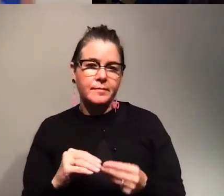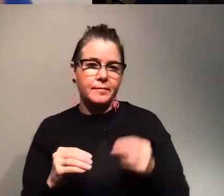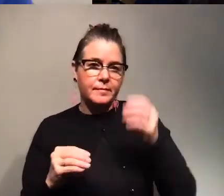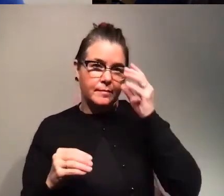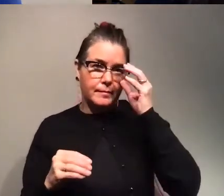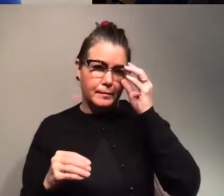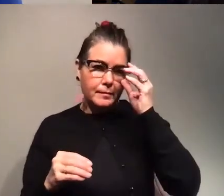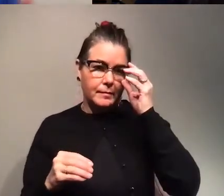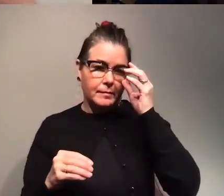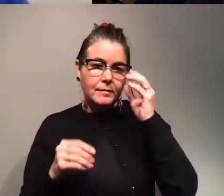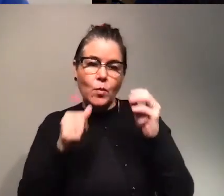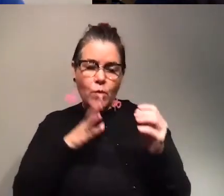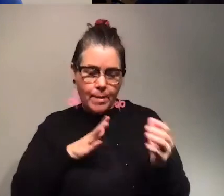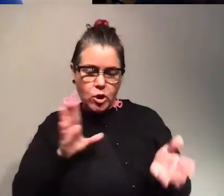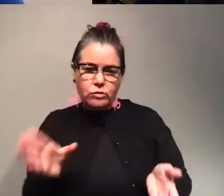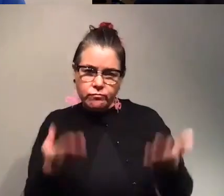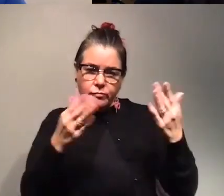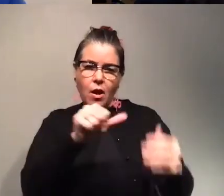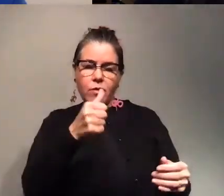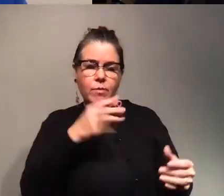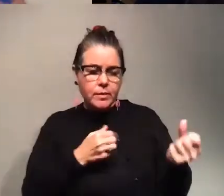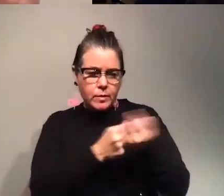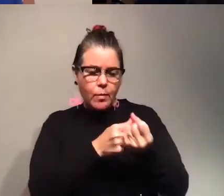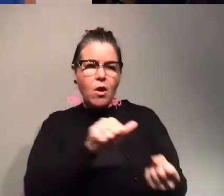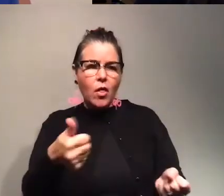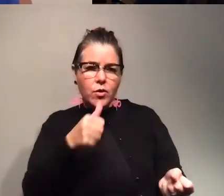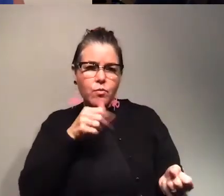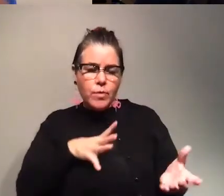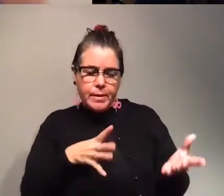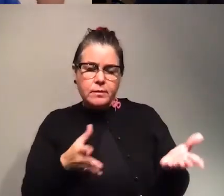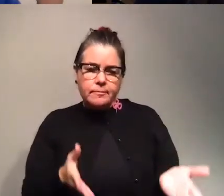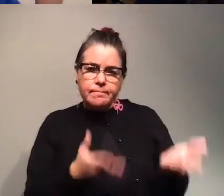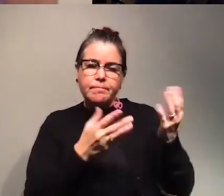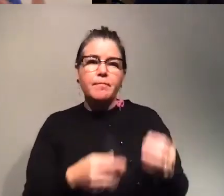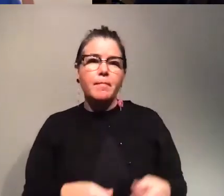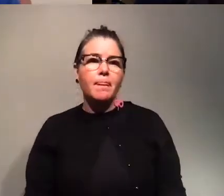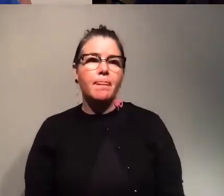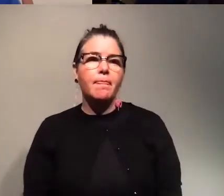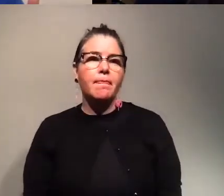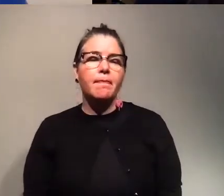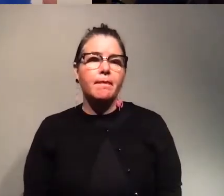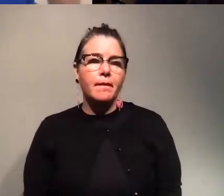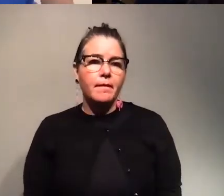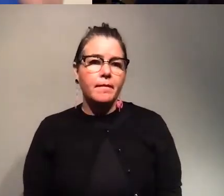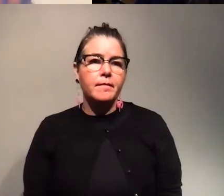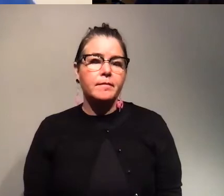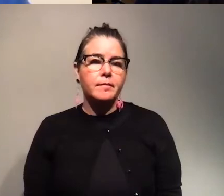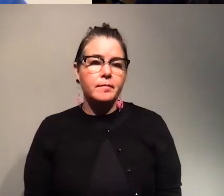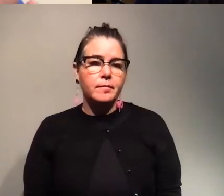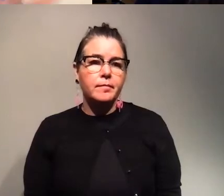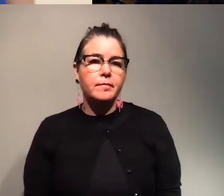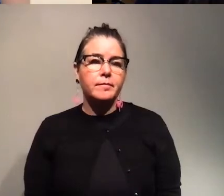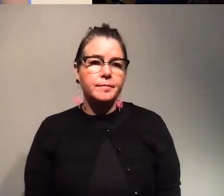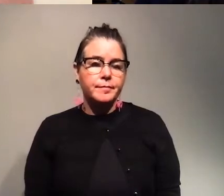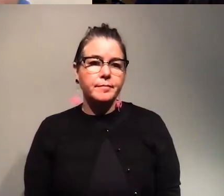should leave other women and support other women so i yeah i would really go